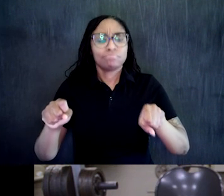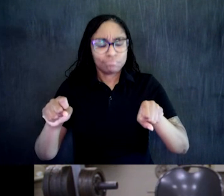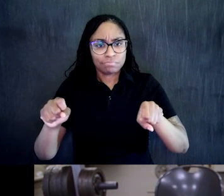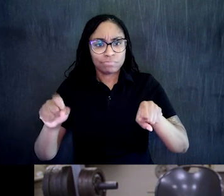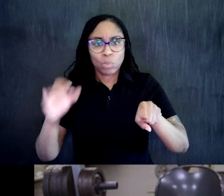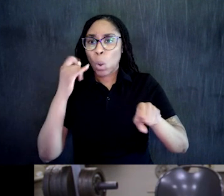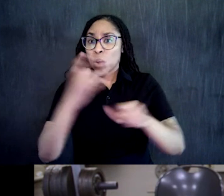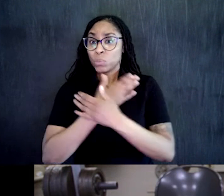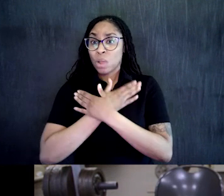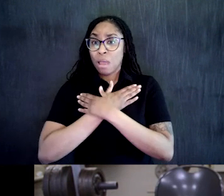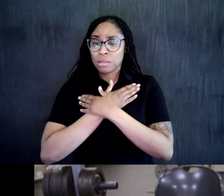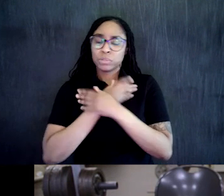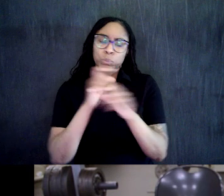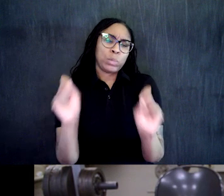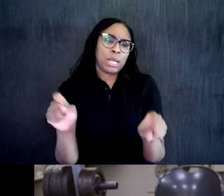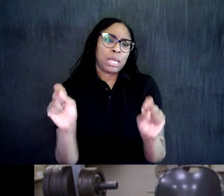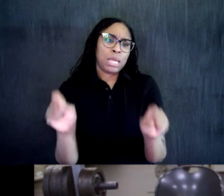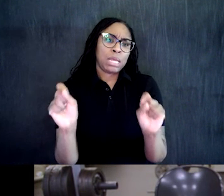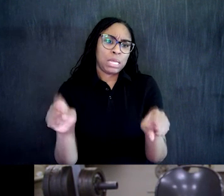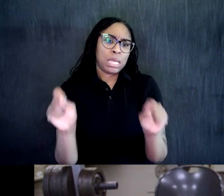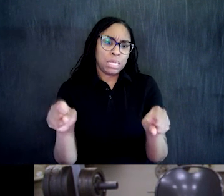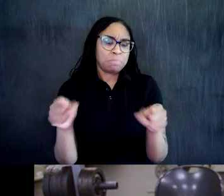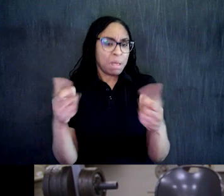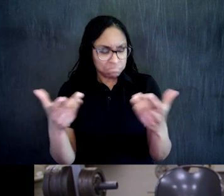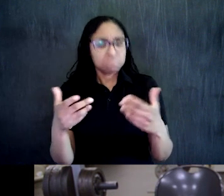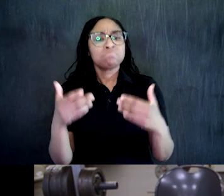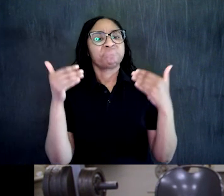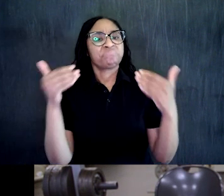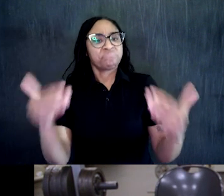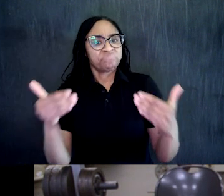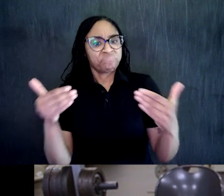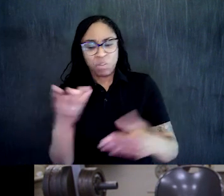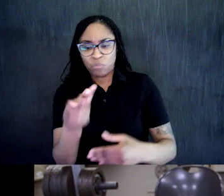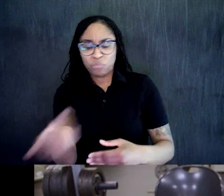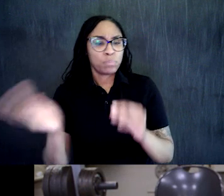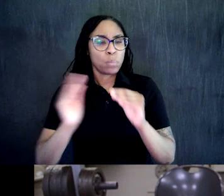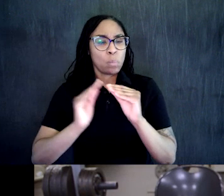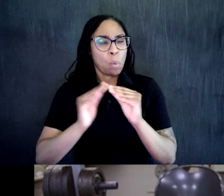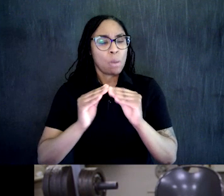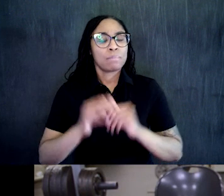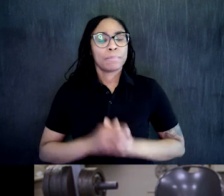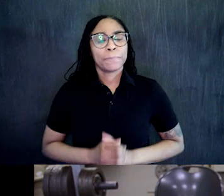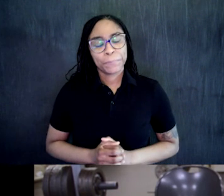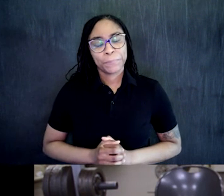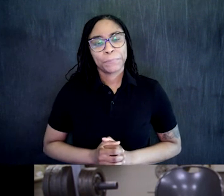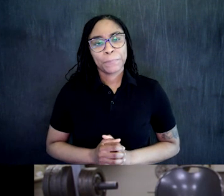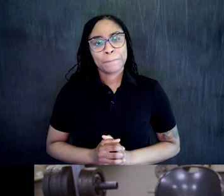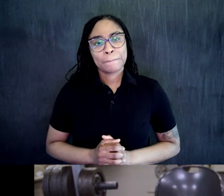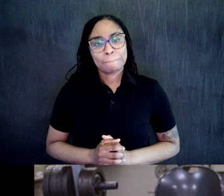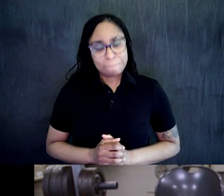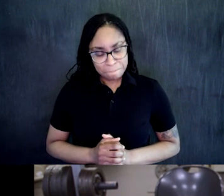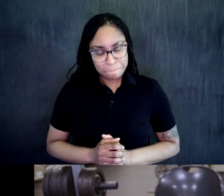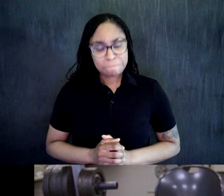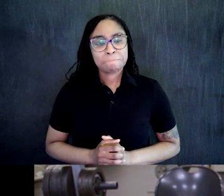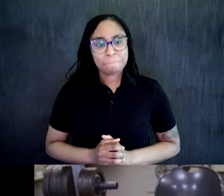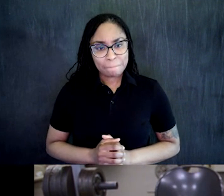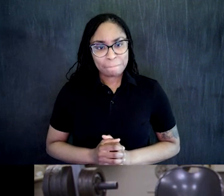you can. Otherwise, keep it going. We got a couple more here. Good. Last one.